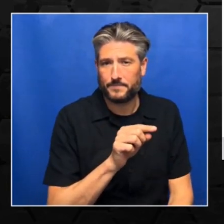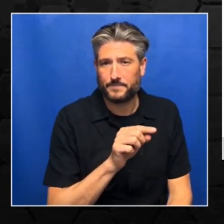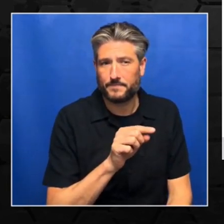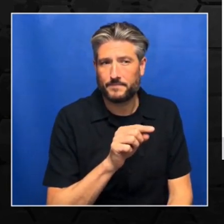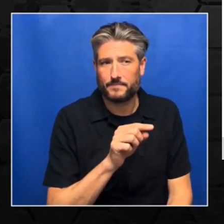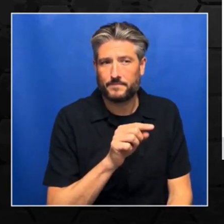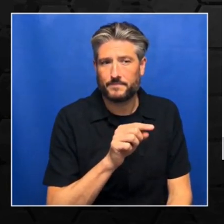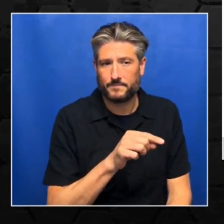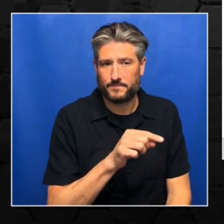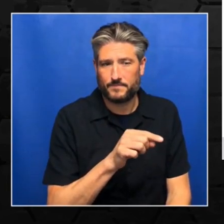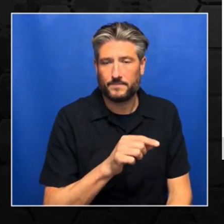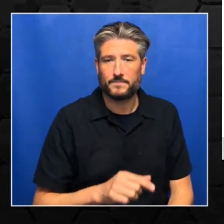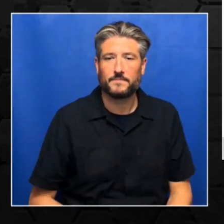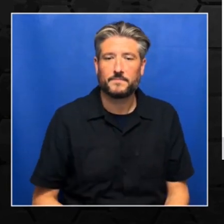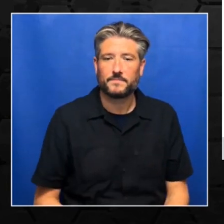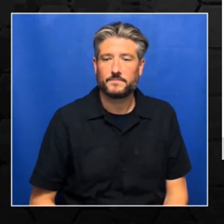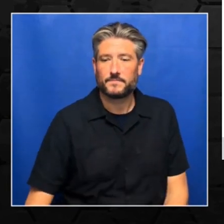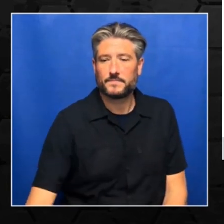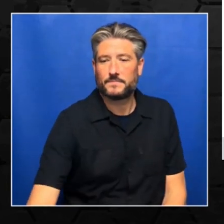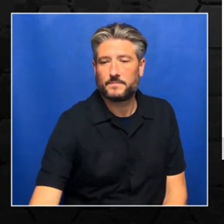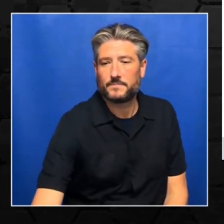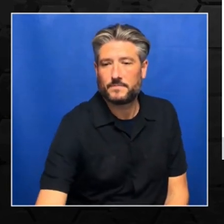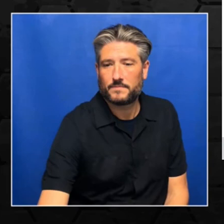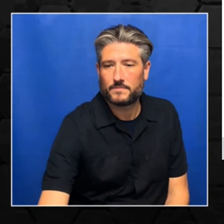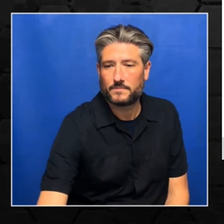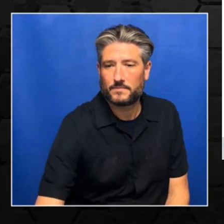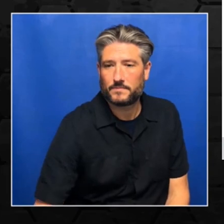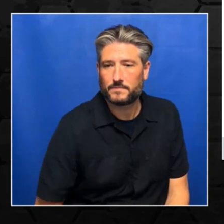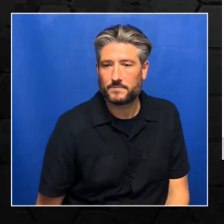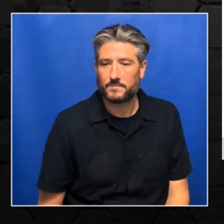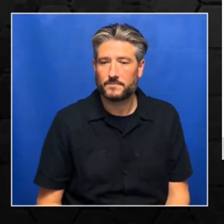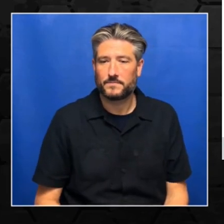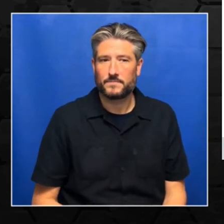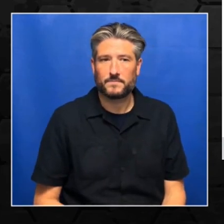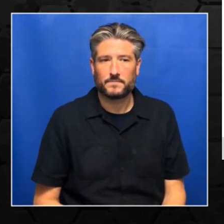accuracy also increases. So I find our accuracy is 70%.